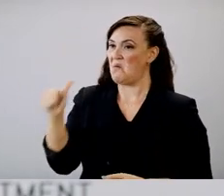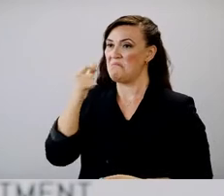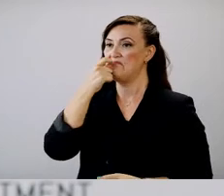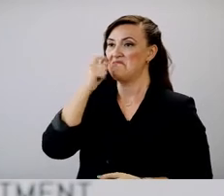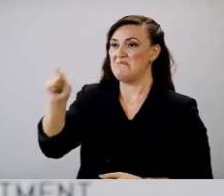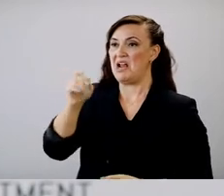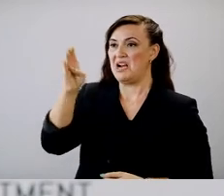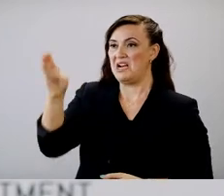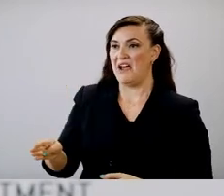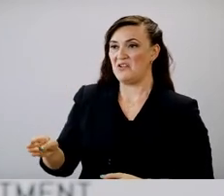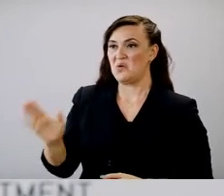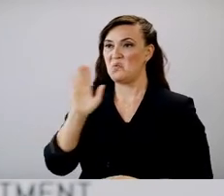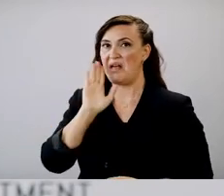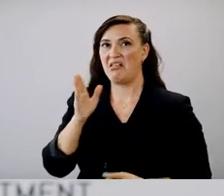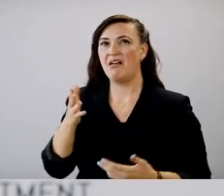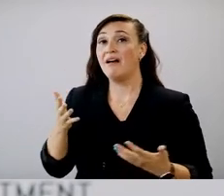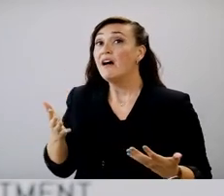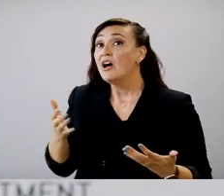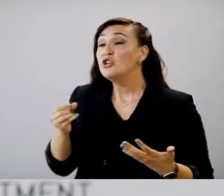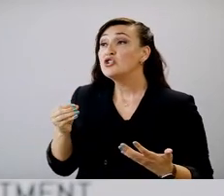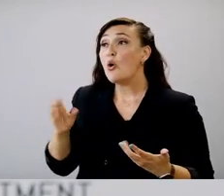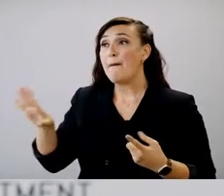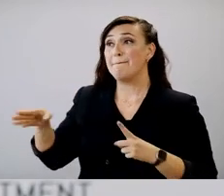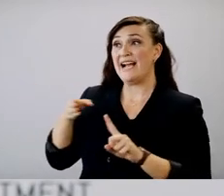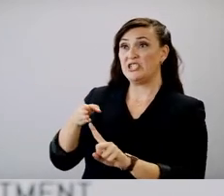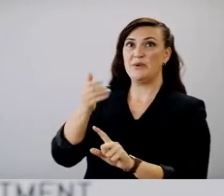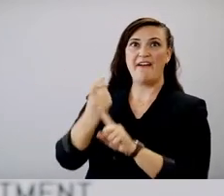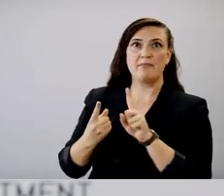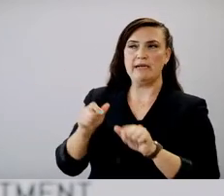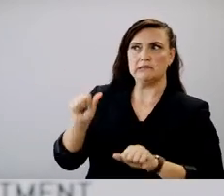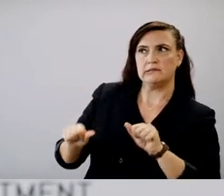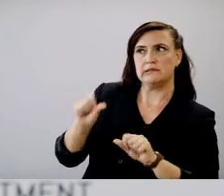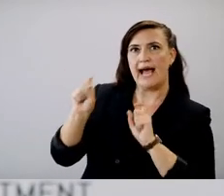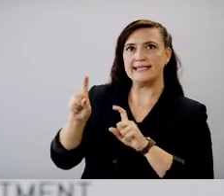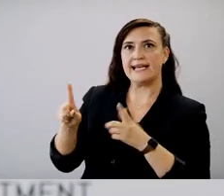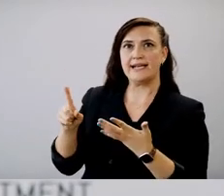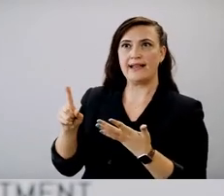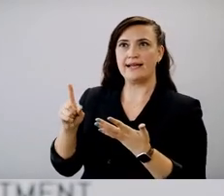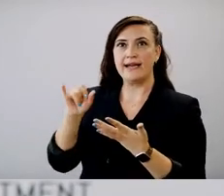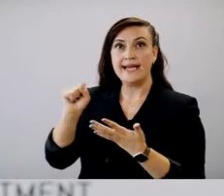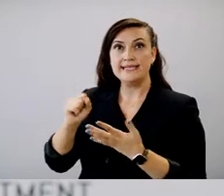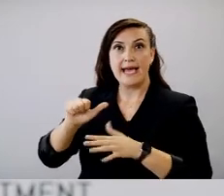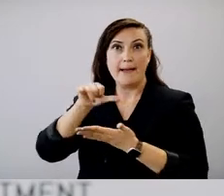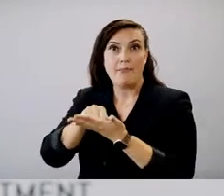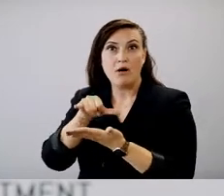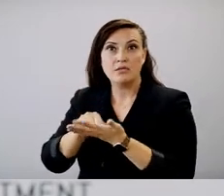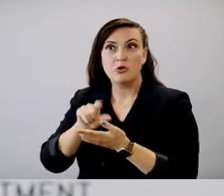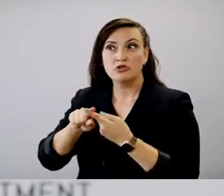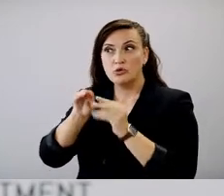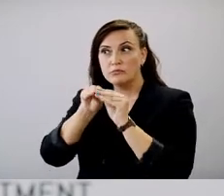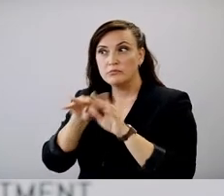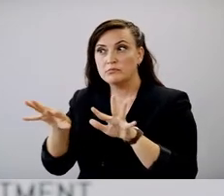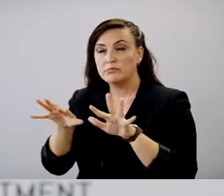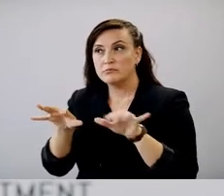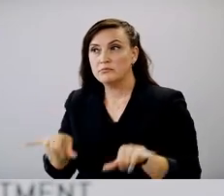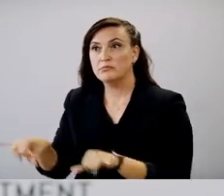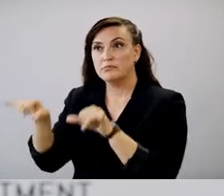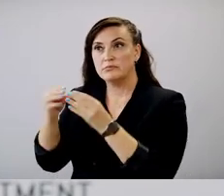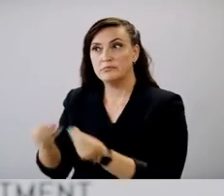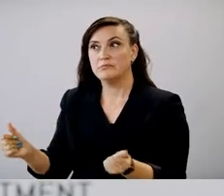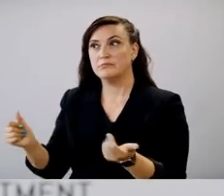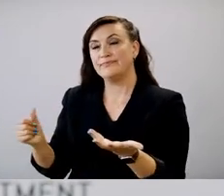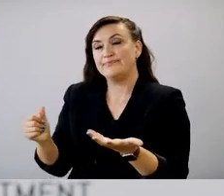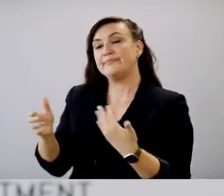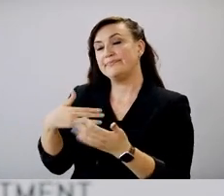I'm not going to get it. That's, uh, gets back to the questions that everybody was asking about the sort of insurmountable hurdle here. So fair enough, I will